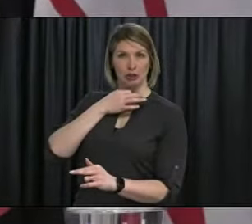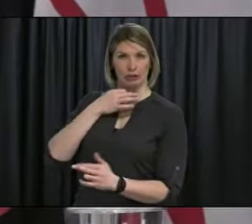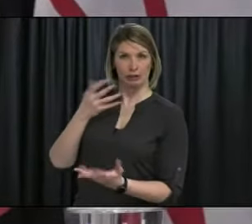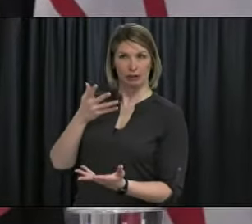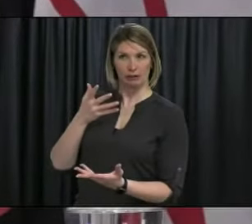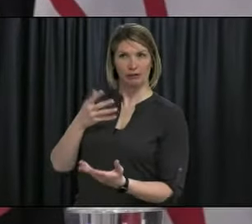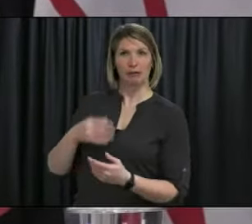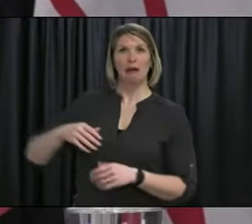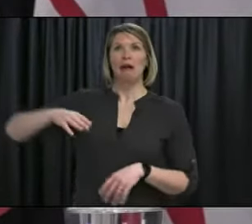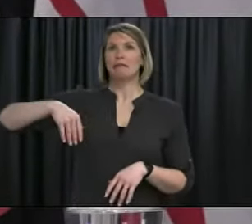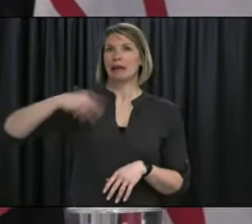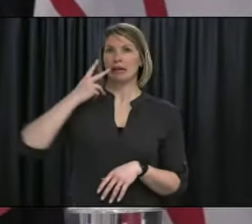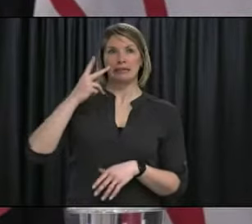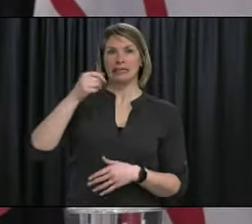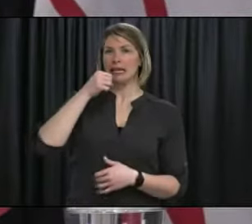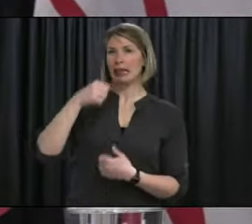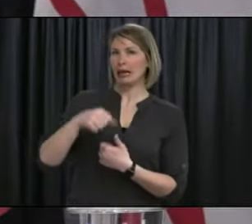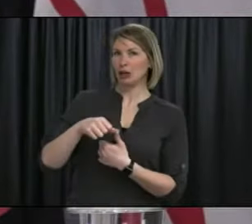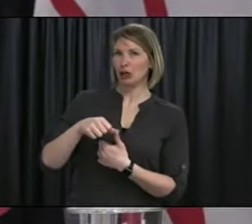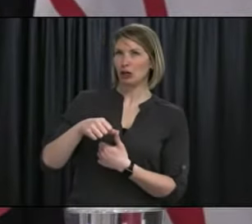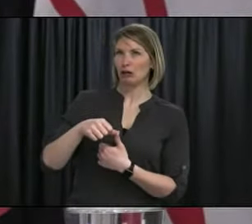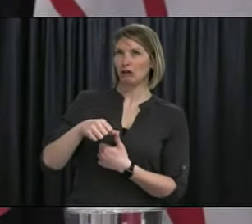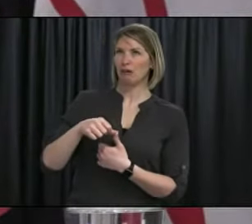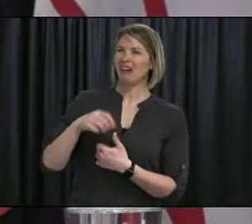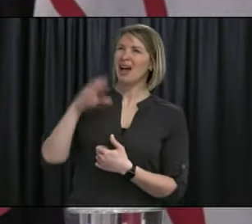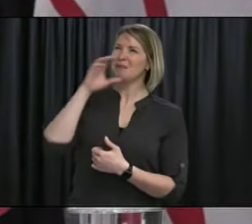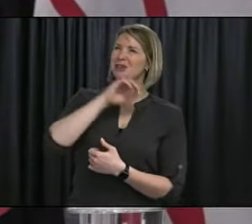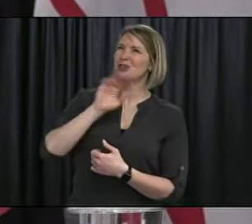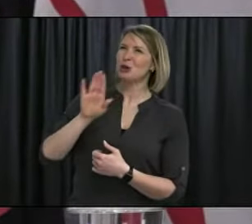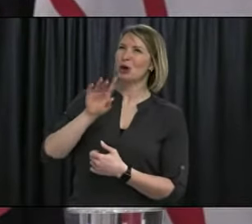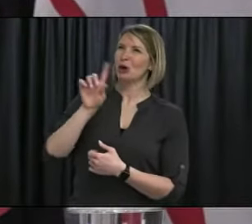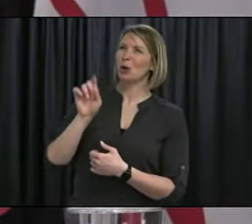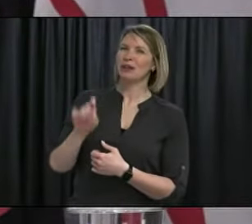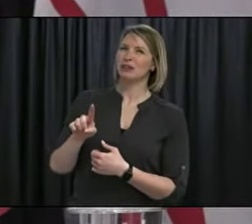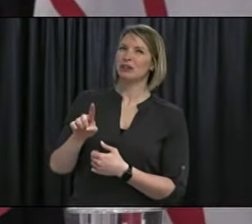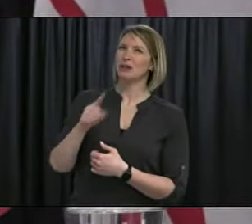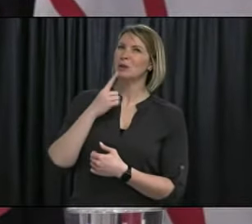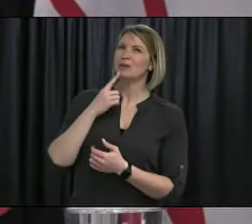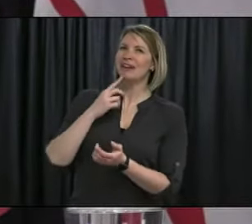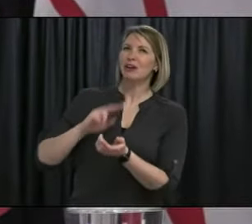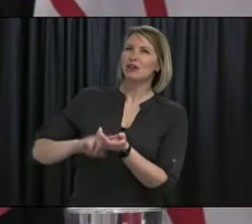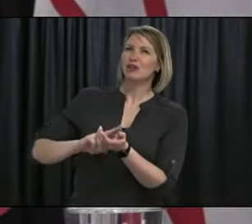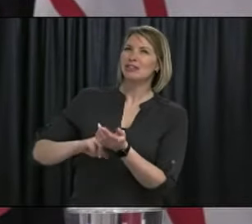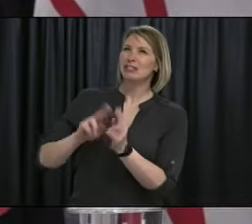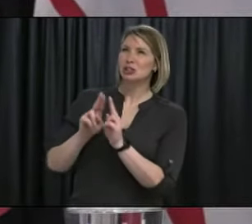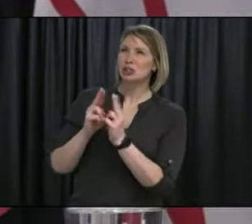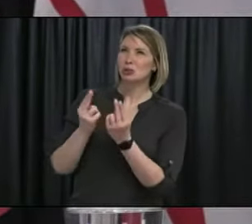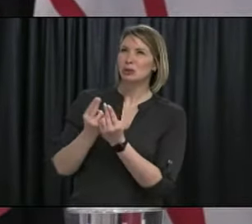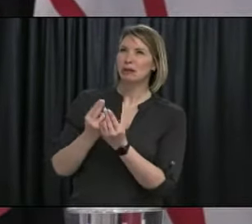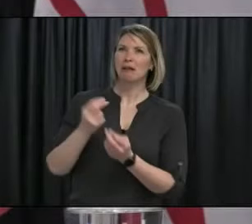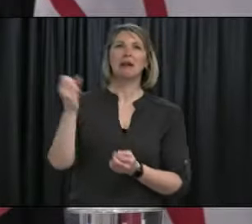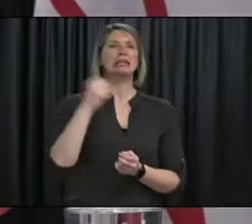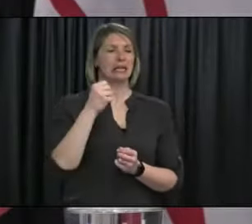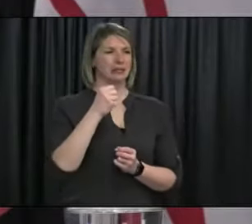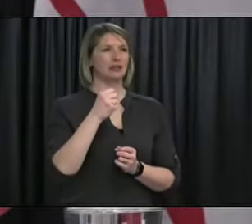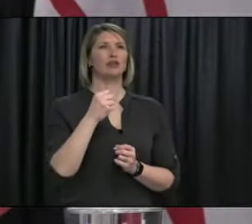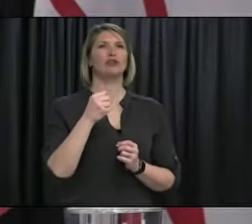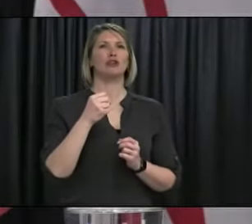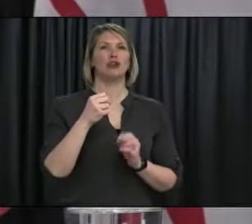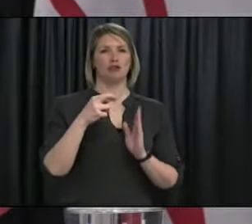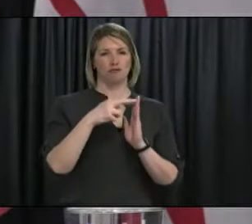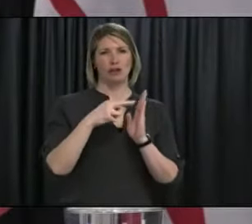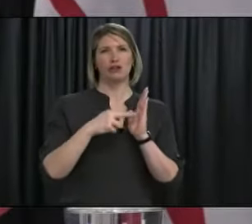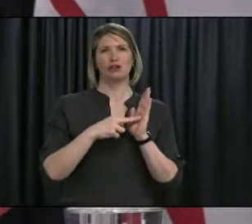thanks Kellyanne. haven't seen that letter. Uh, did you say you broke up a little bit there? Did you say the nurses union? Yes, the registered nurses union.